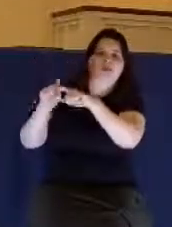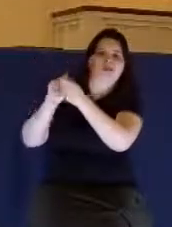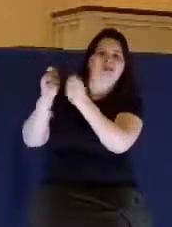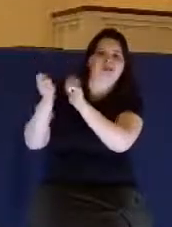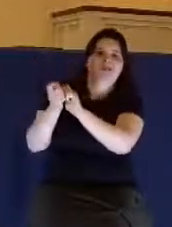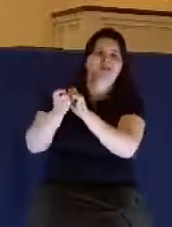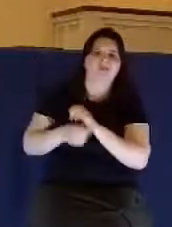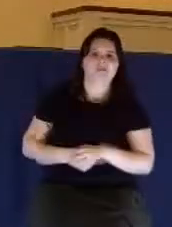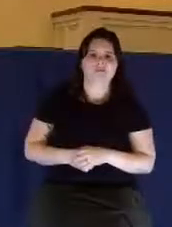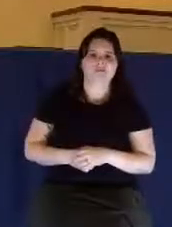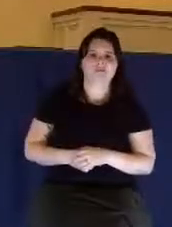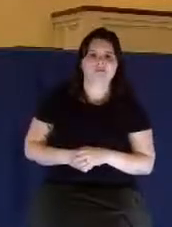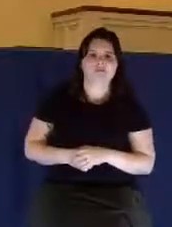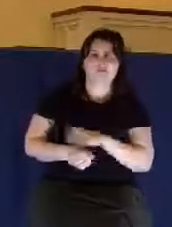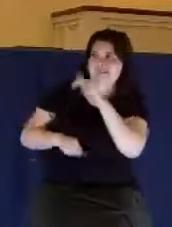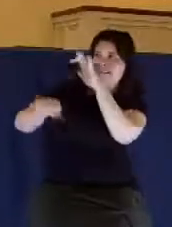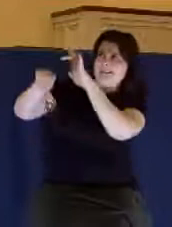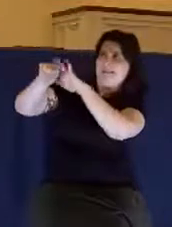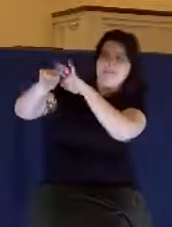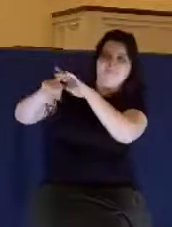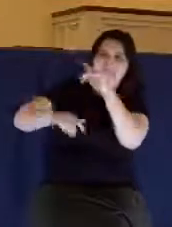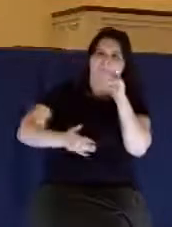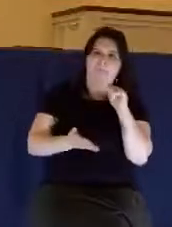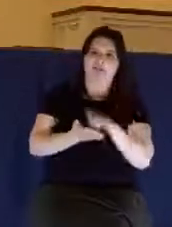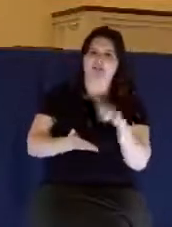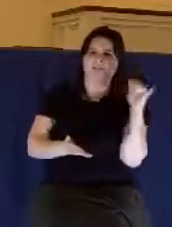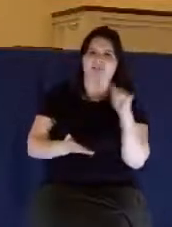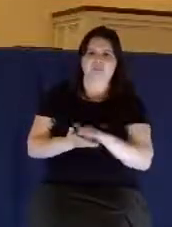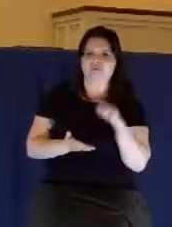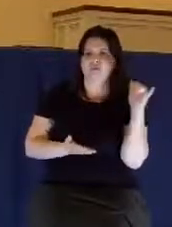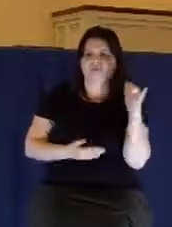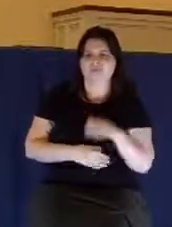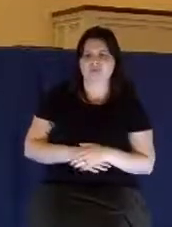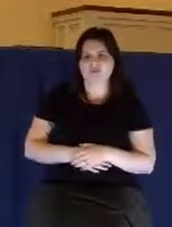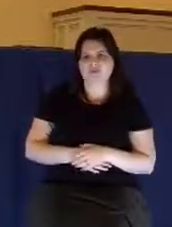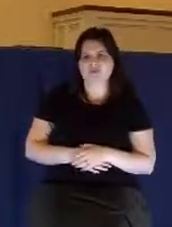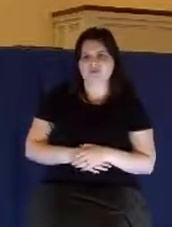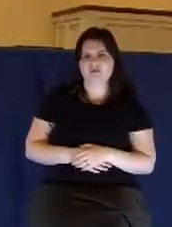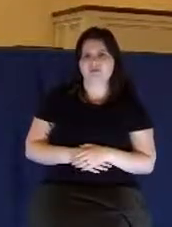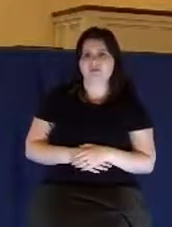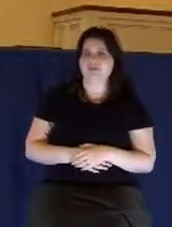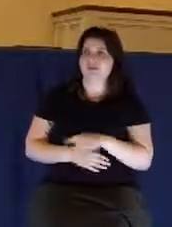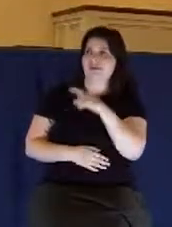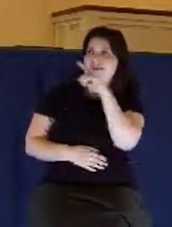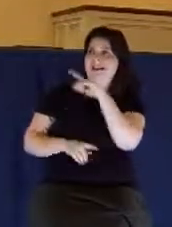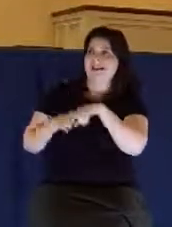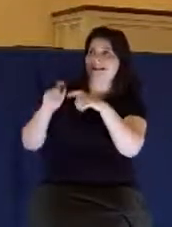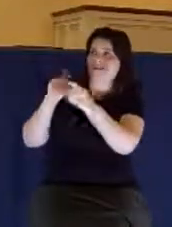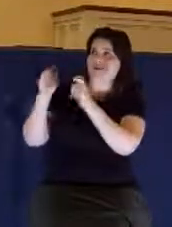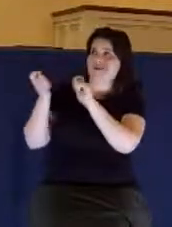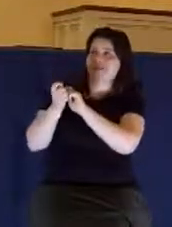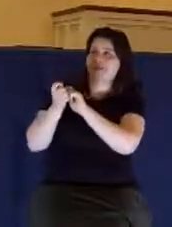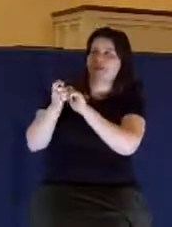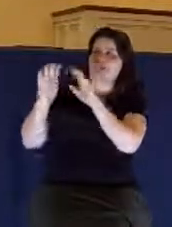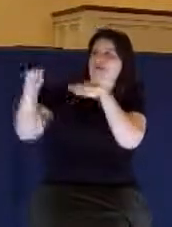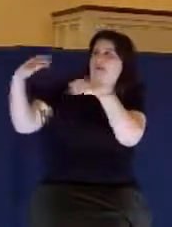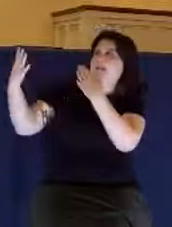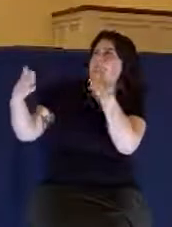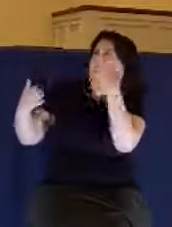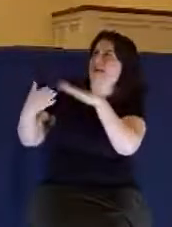touch that. You can't make him any more happy than he is, any more blessed than he is, and you can't give God a bad day.